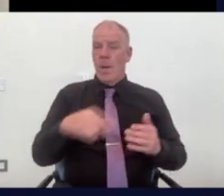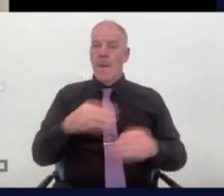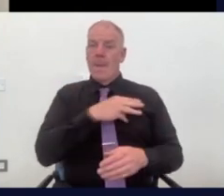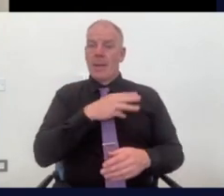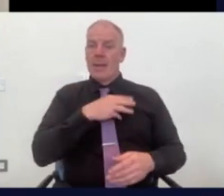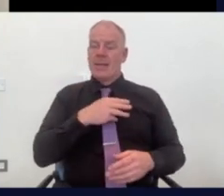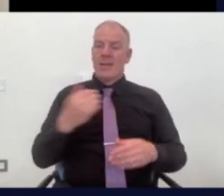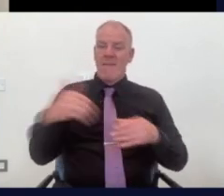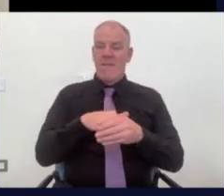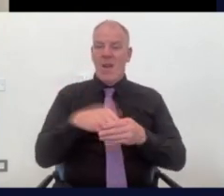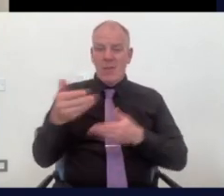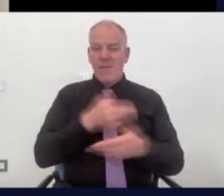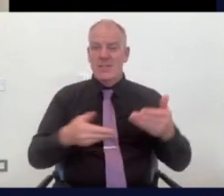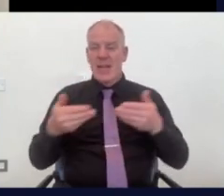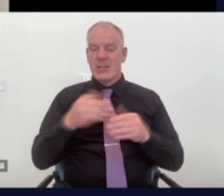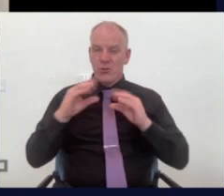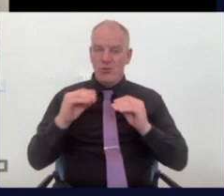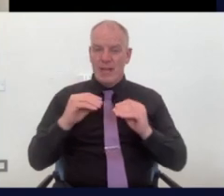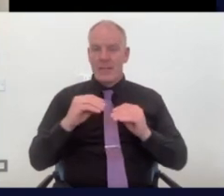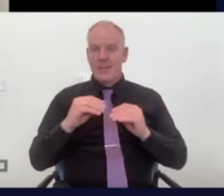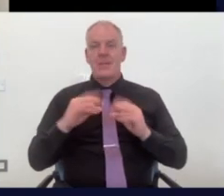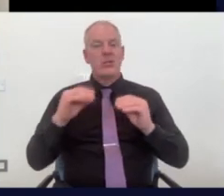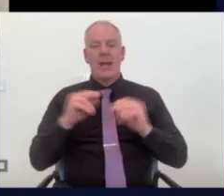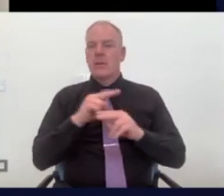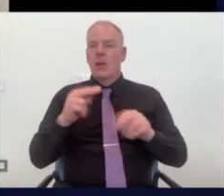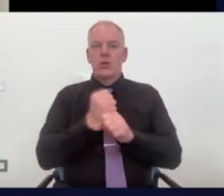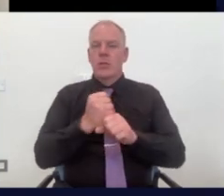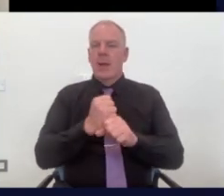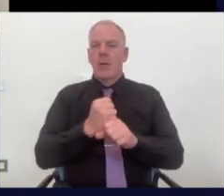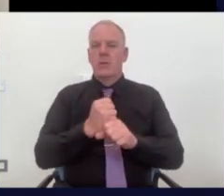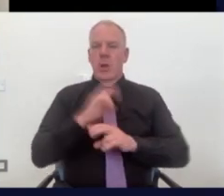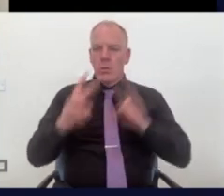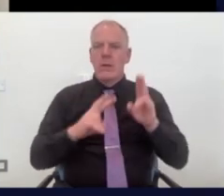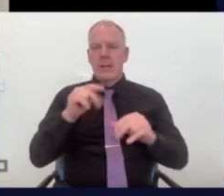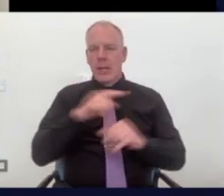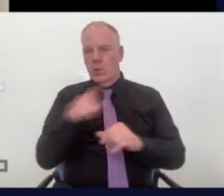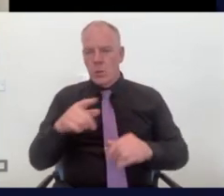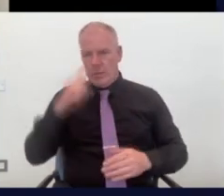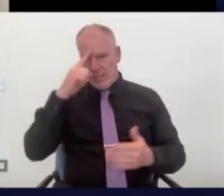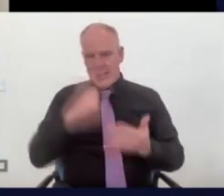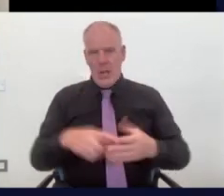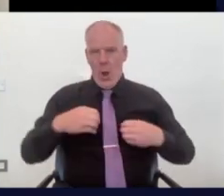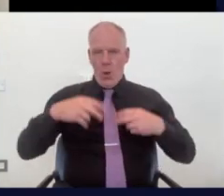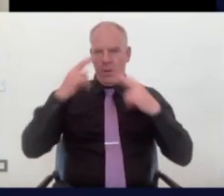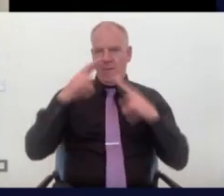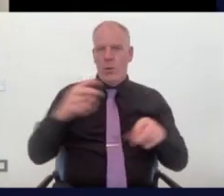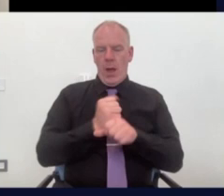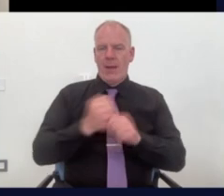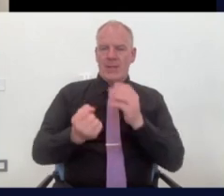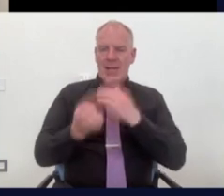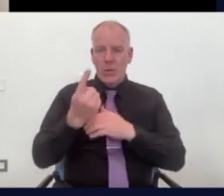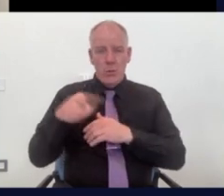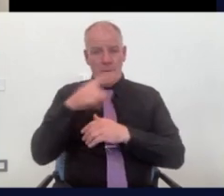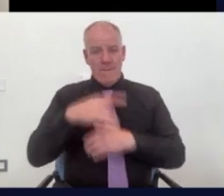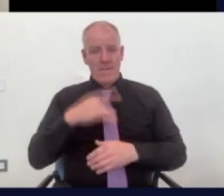join the conversation, join the chat. The chat isn't only for questions. It can also be for you just to share your views around these issues. Do you think these